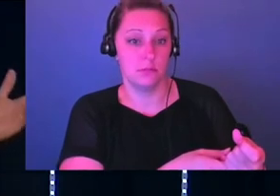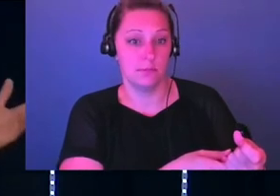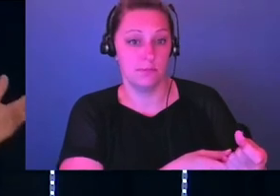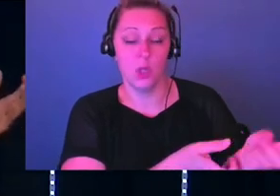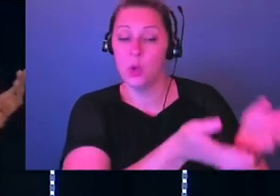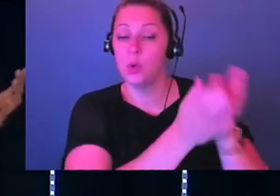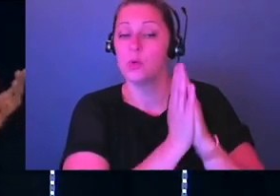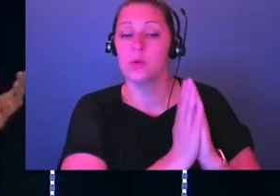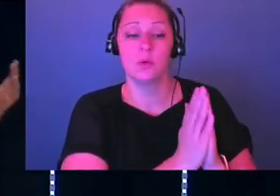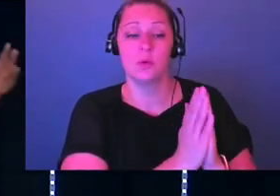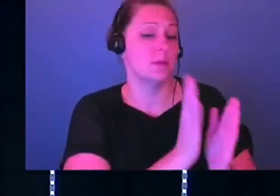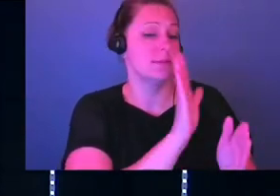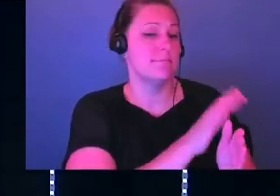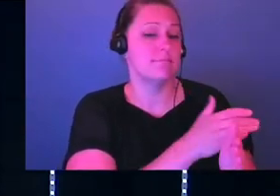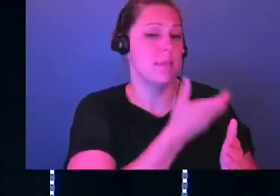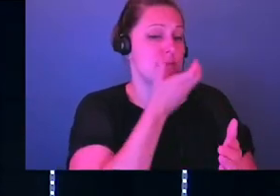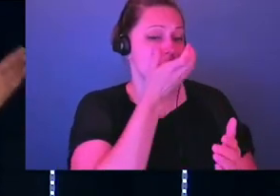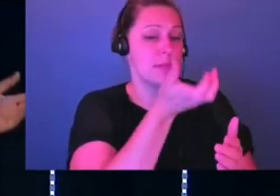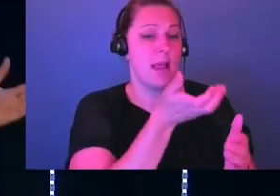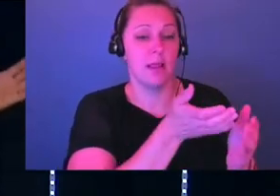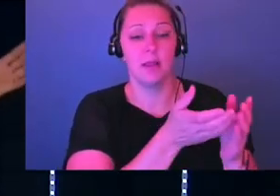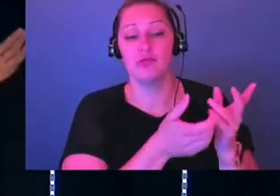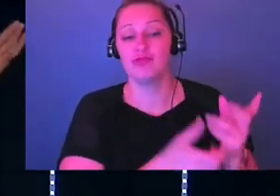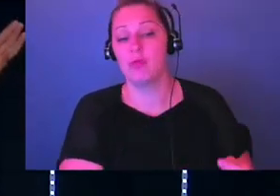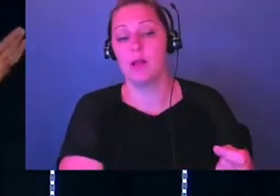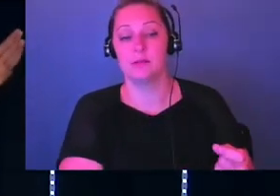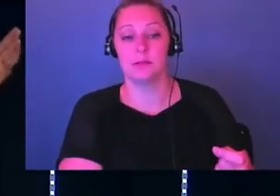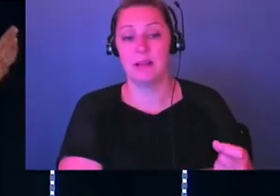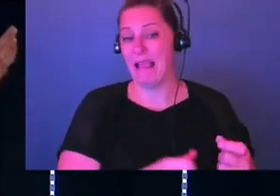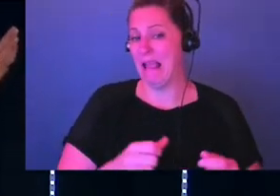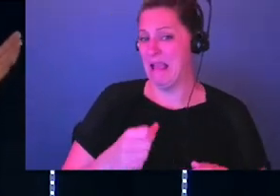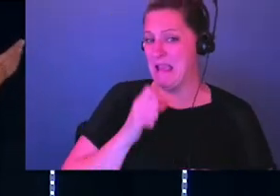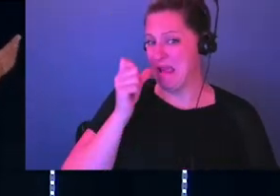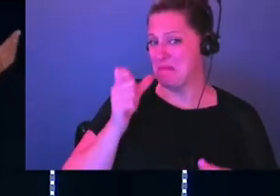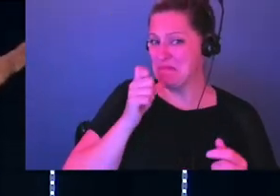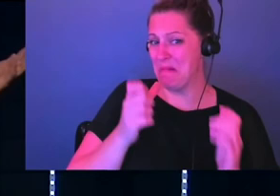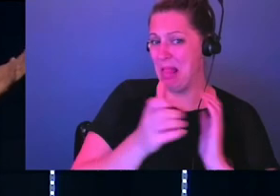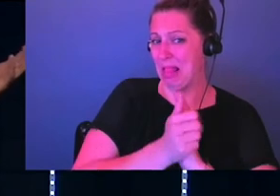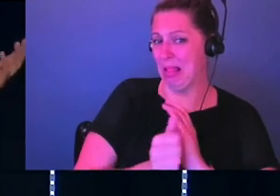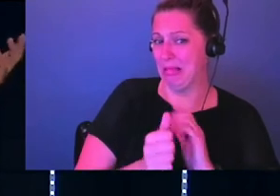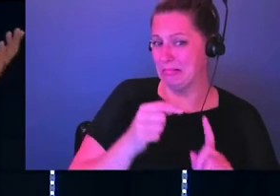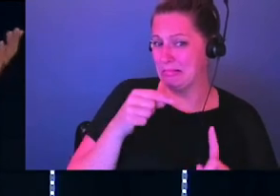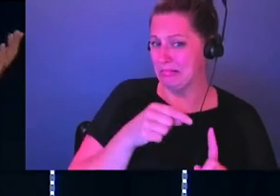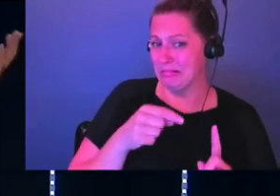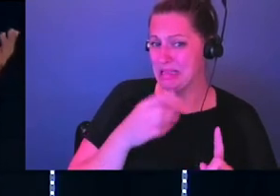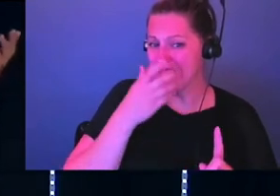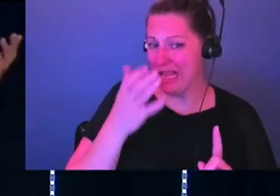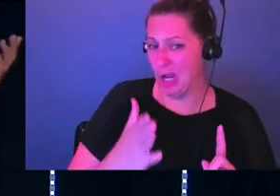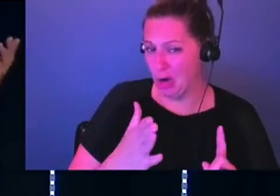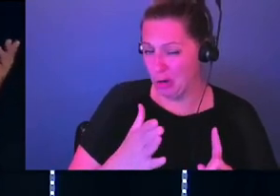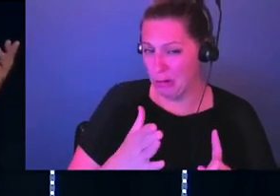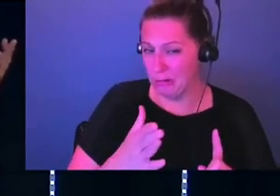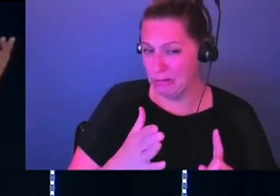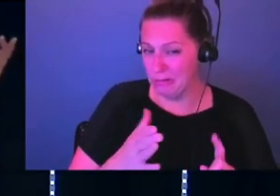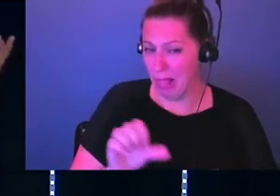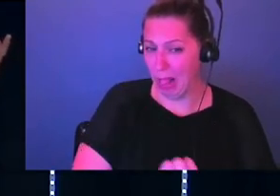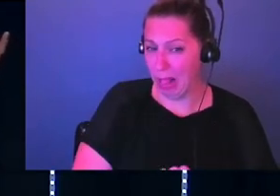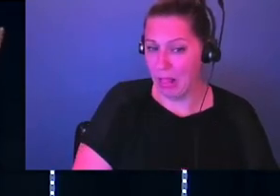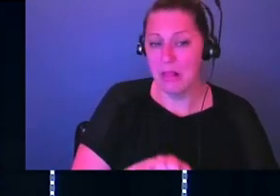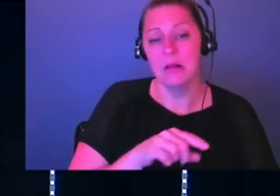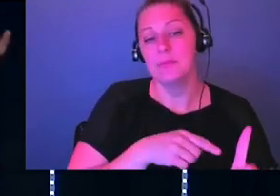We sing and we trust. I'm not a good singer. It's all right. God loves your voice. This, that's funny, but it's very true.